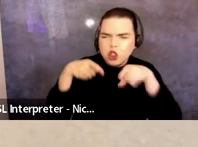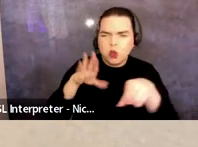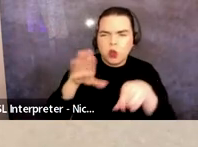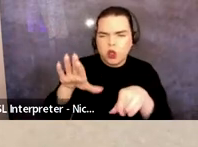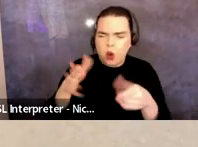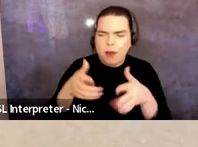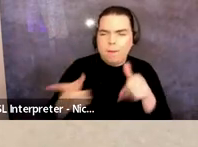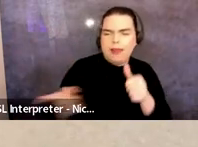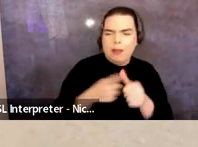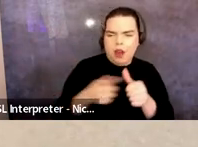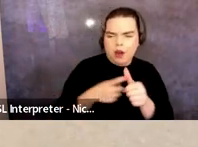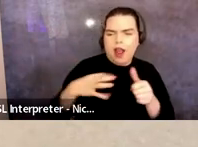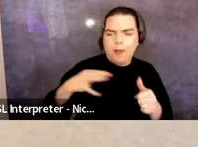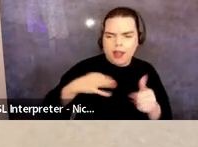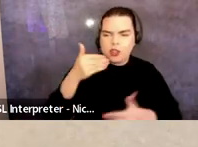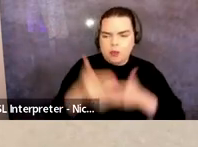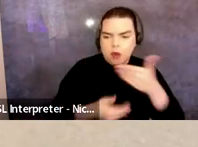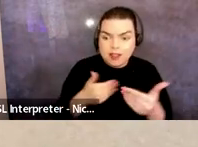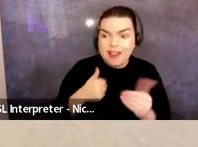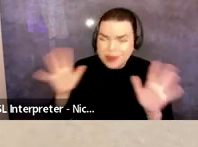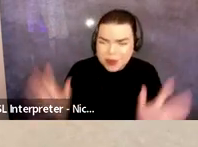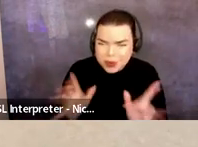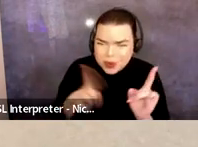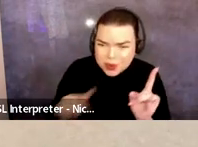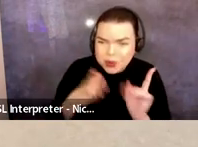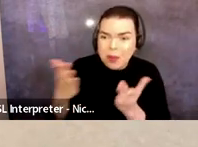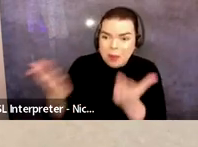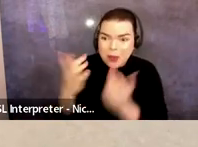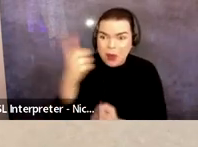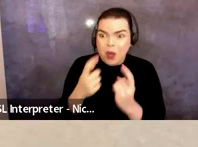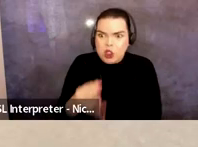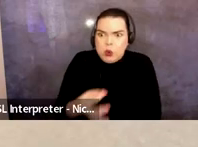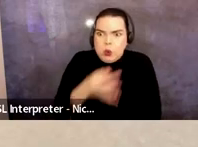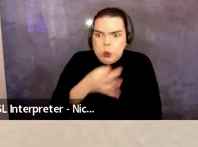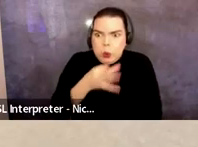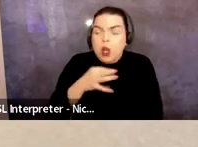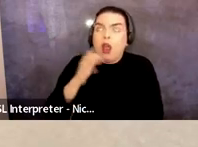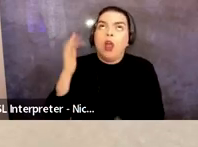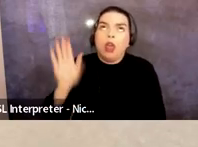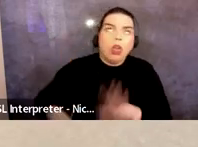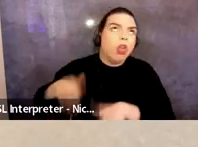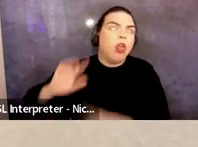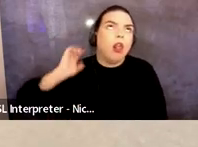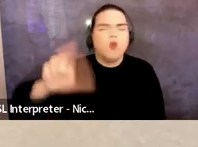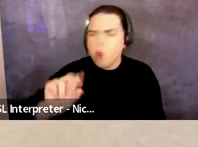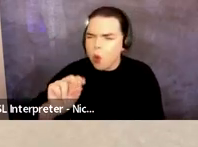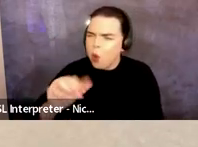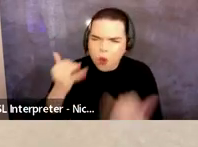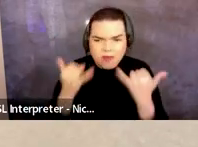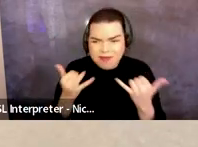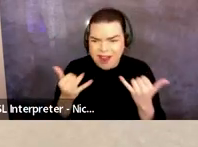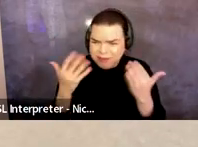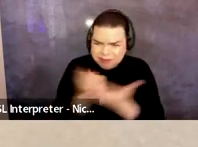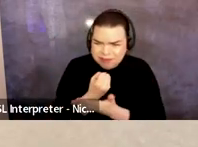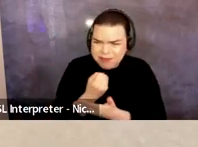and I strongly encourage you to bring questions sooner rather than later. Things like office hours are available